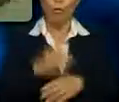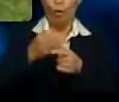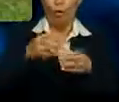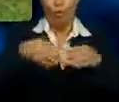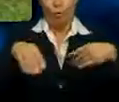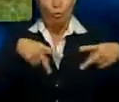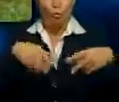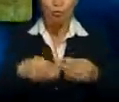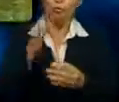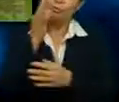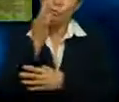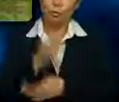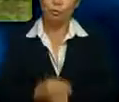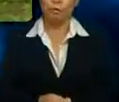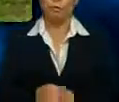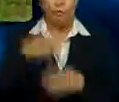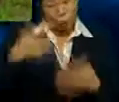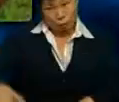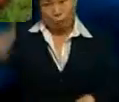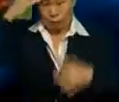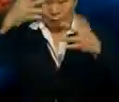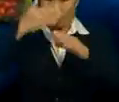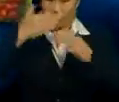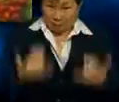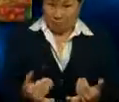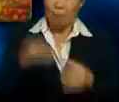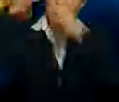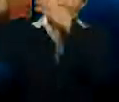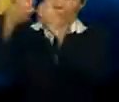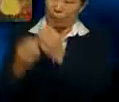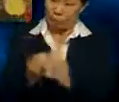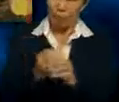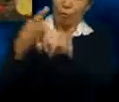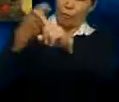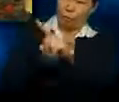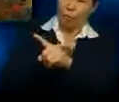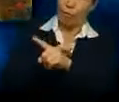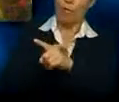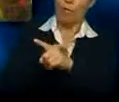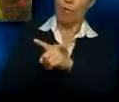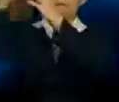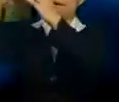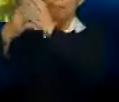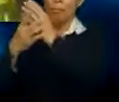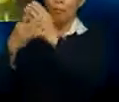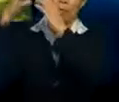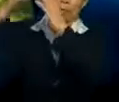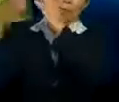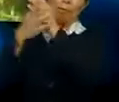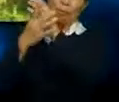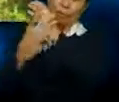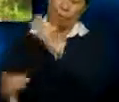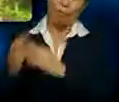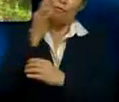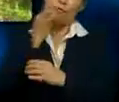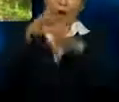As you must already know by now, the palm oil is derived from the palm oil fruit. Is it not a wonder how